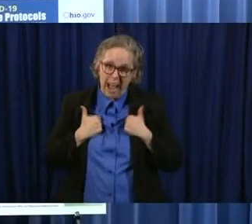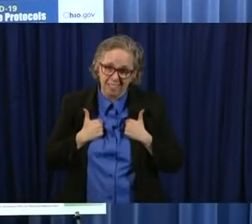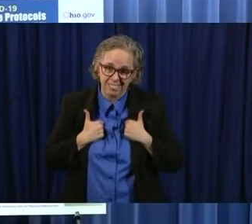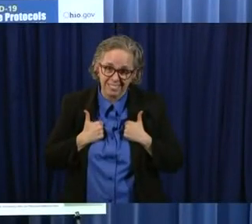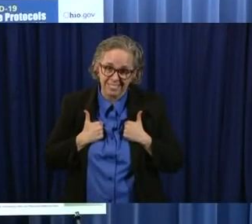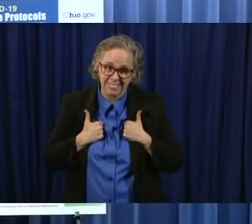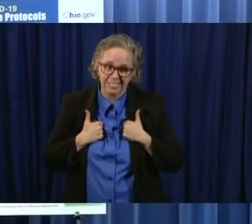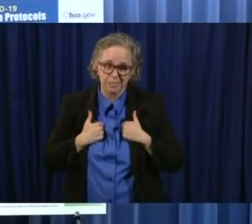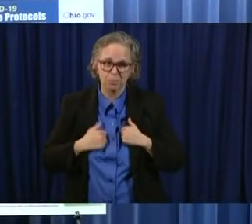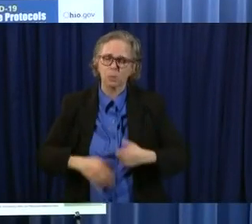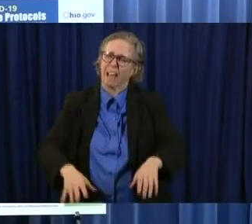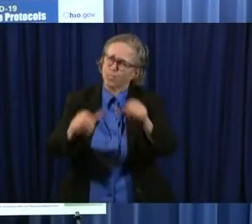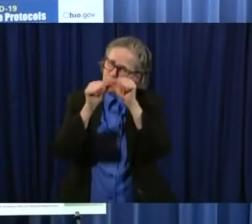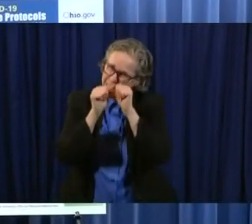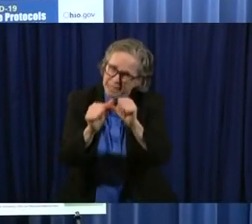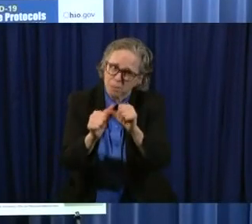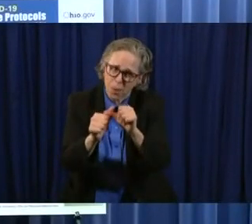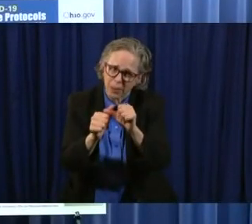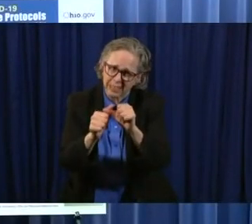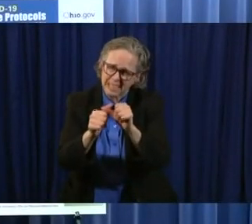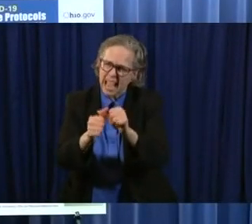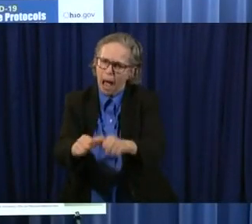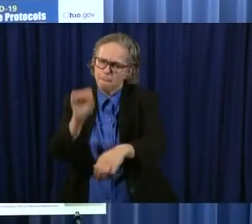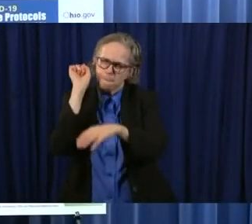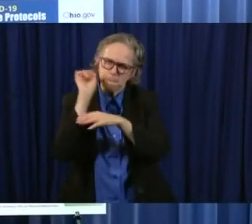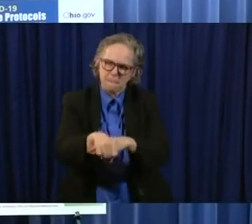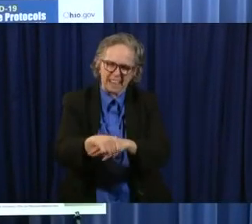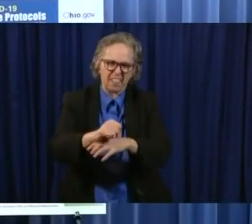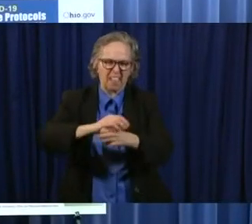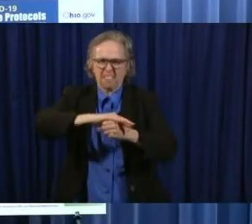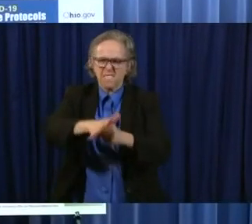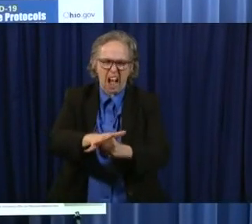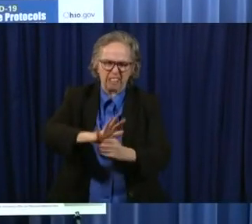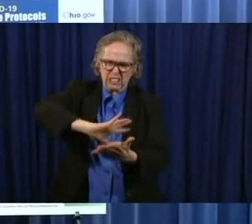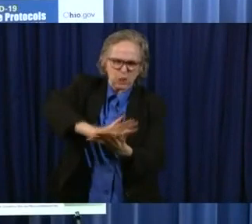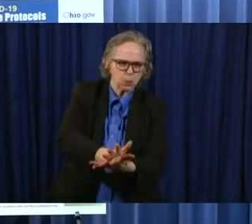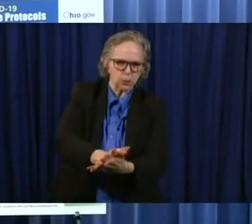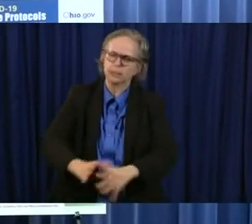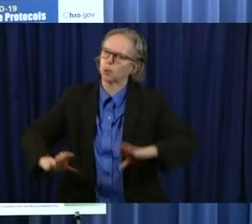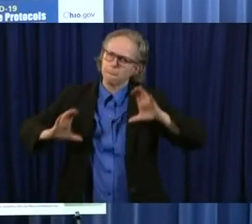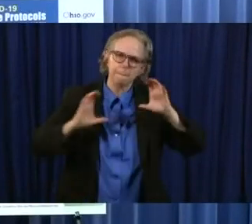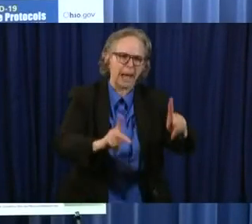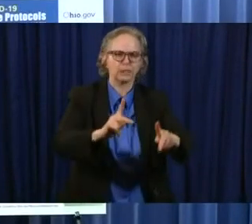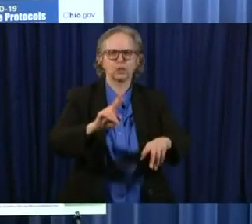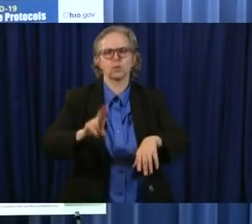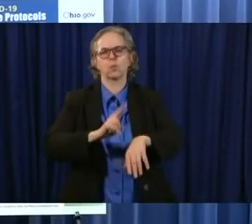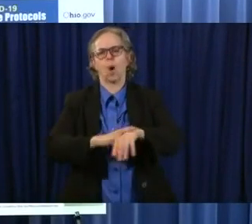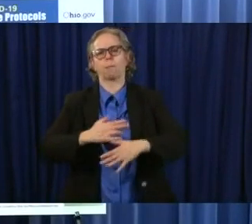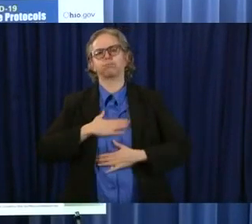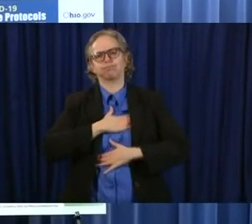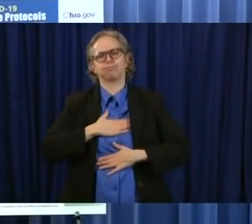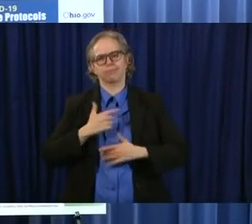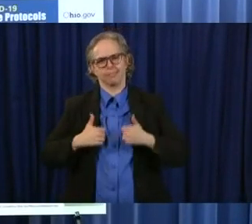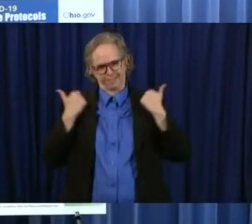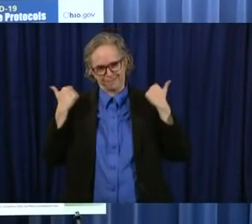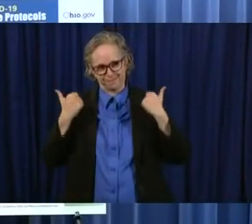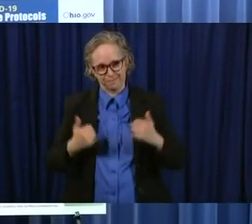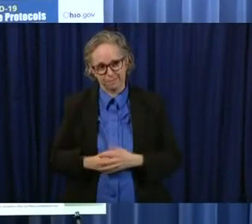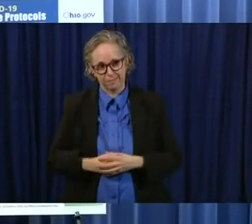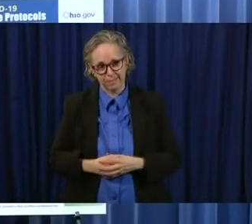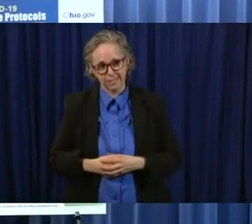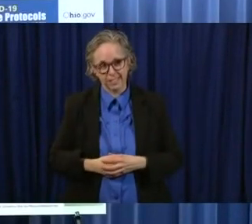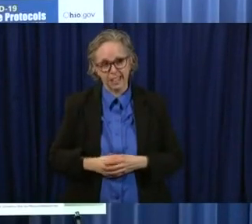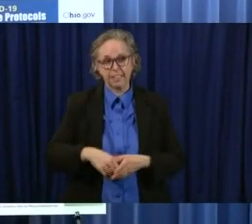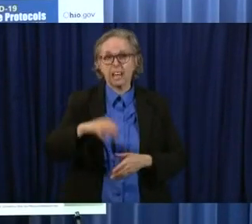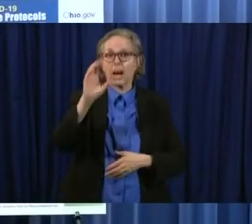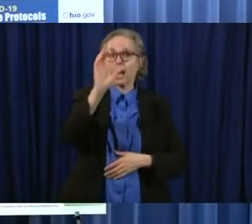of this virus and get back to the things that we like to do that brings us joy the columbus zoo and the wilds are two of my